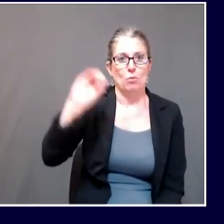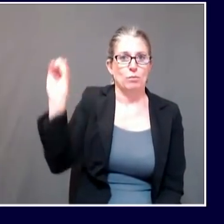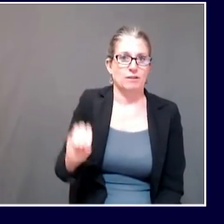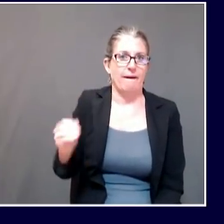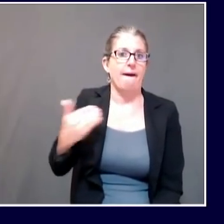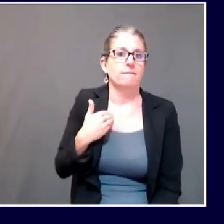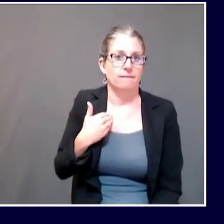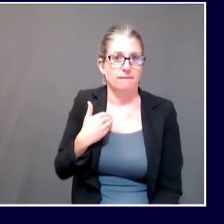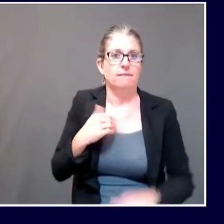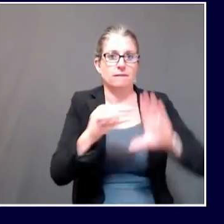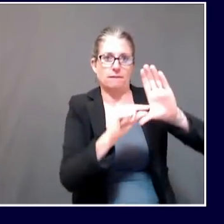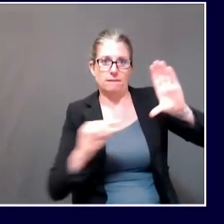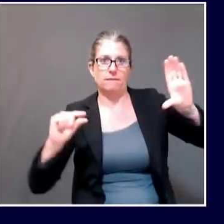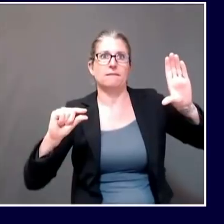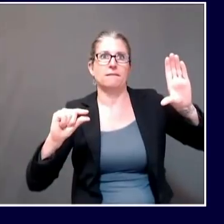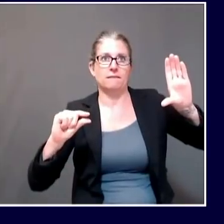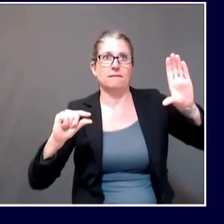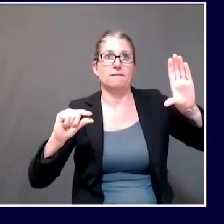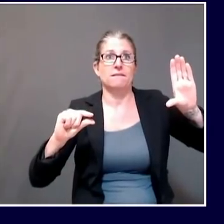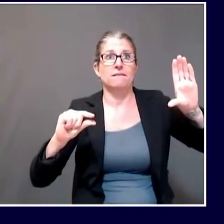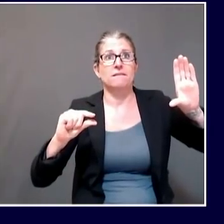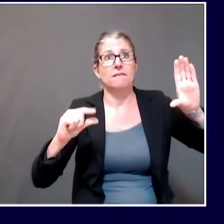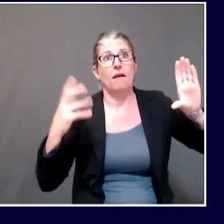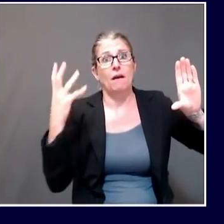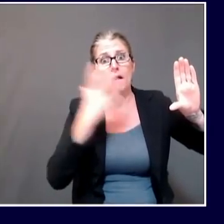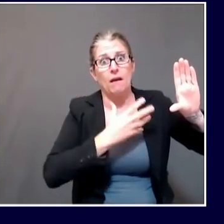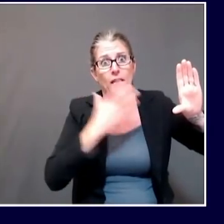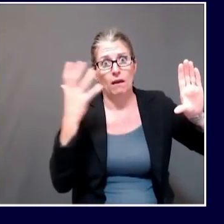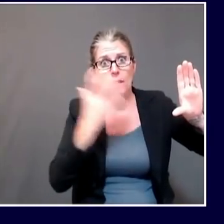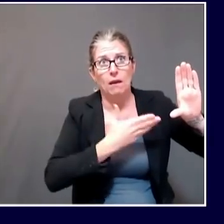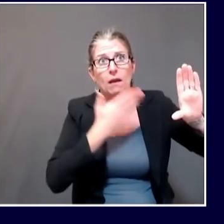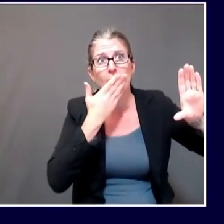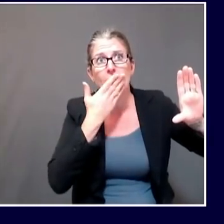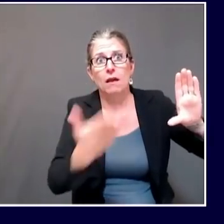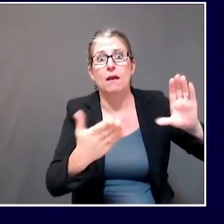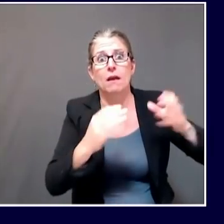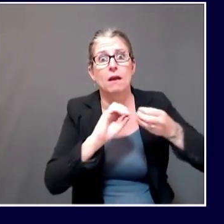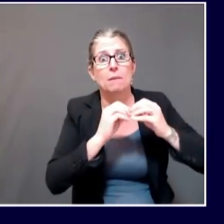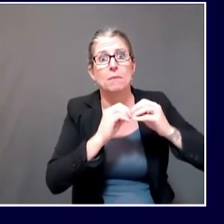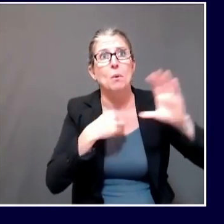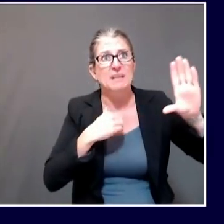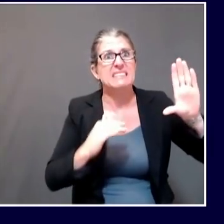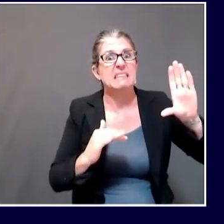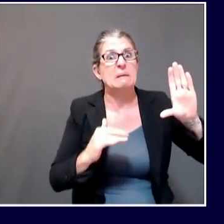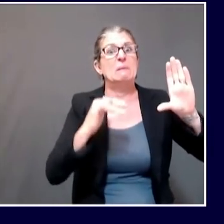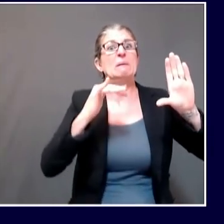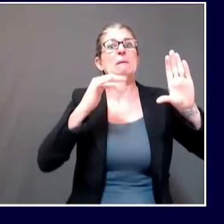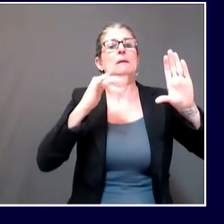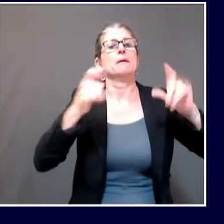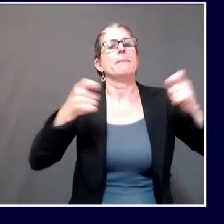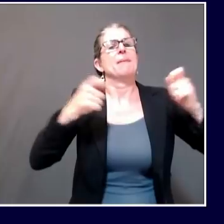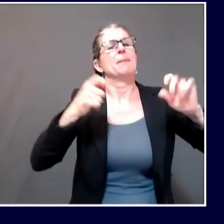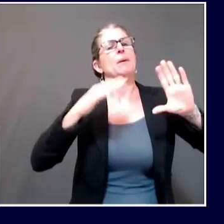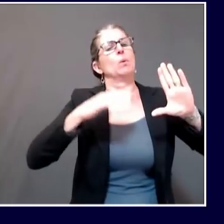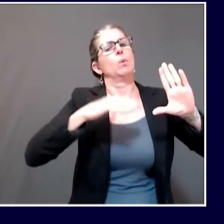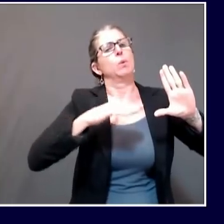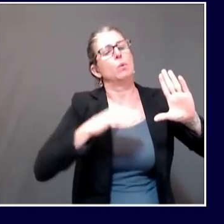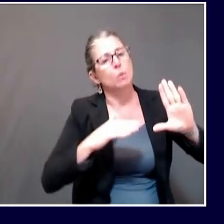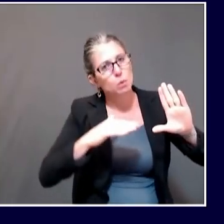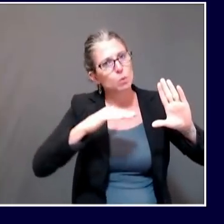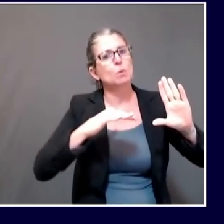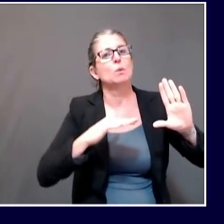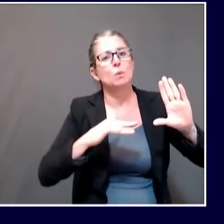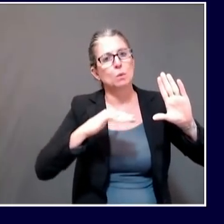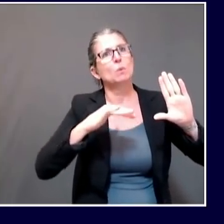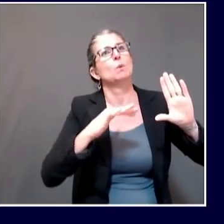about the lowest that it's been in quite some time, certainly since we've started tracking the numbers. That's a positive sign. I'd